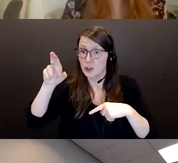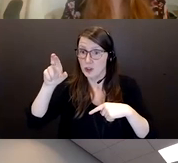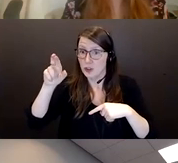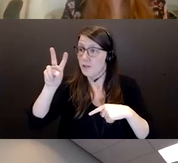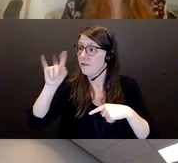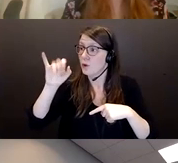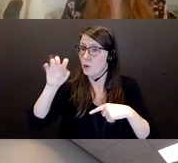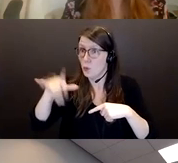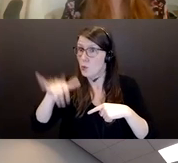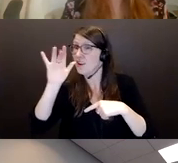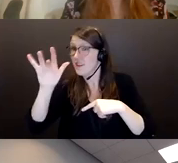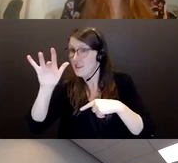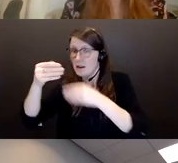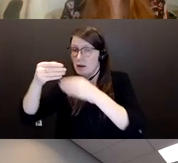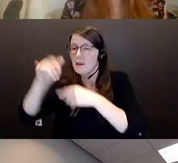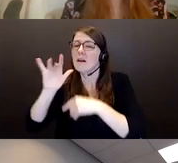Next slide, Laura.